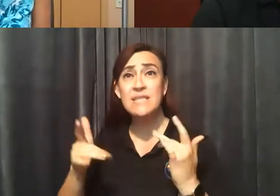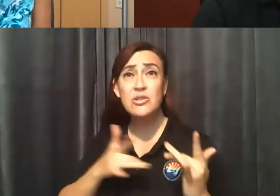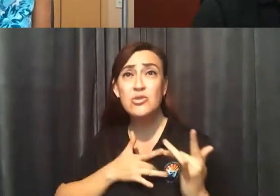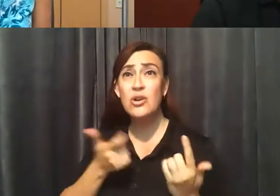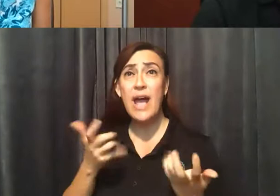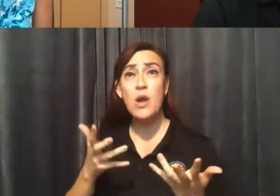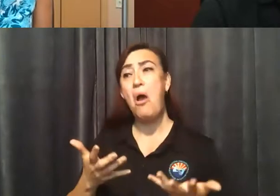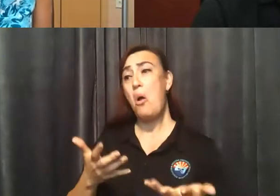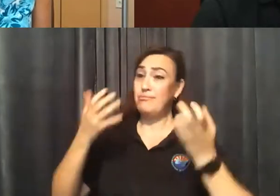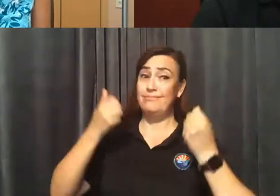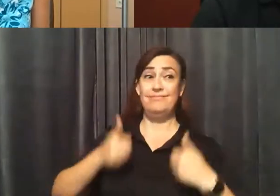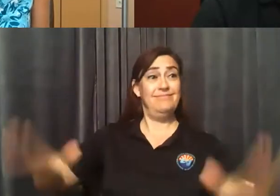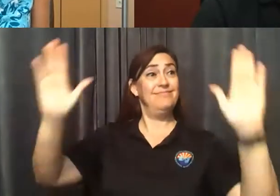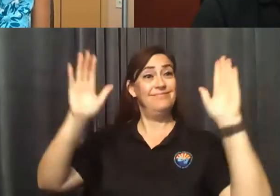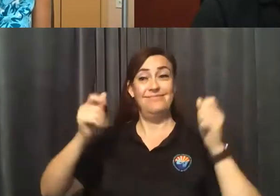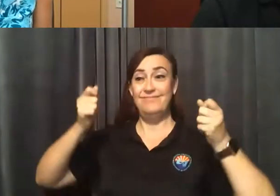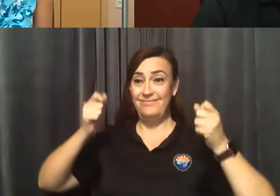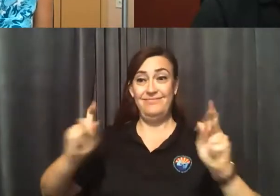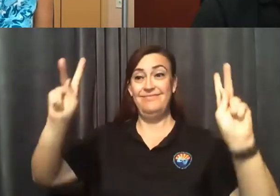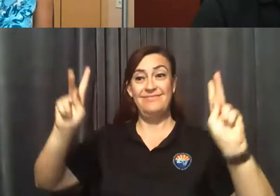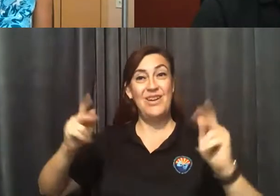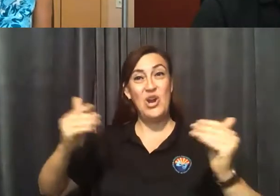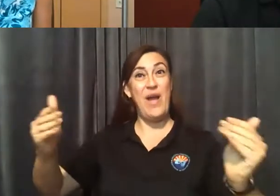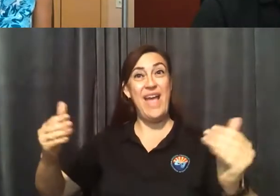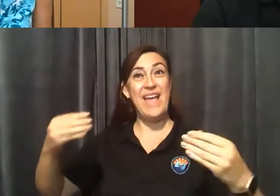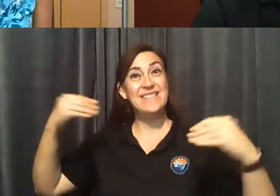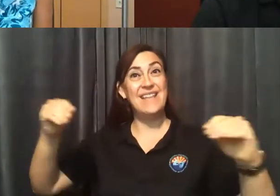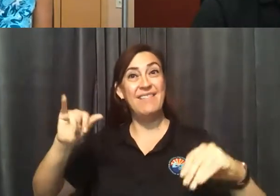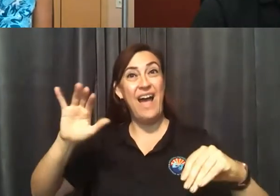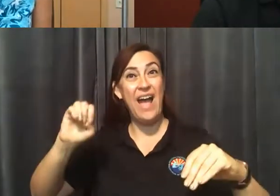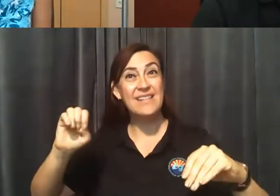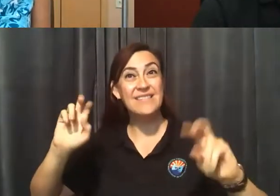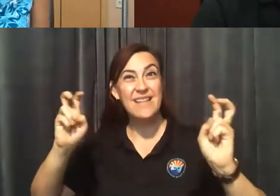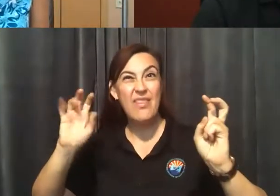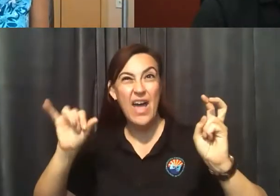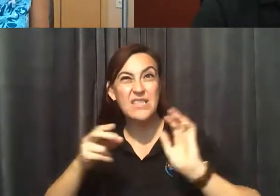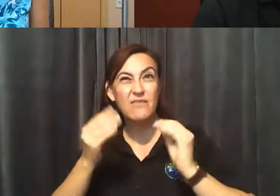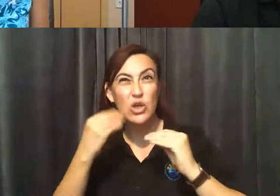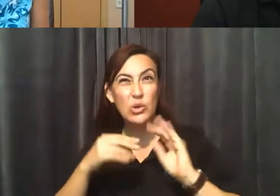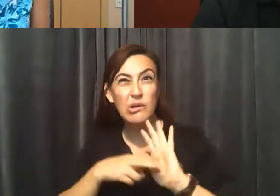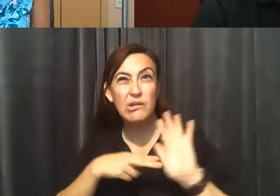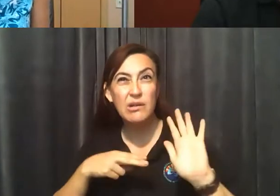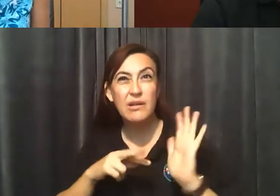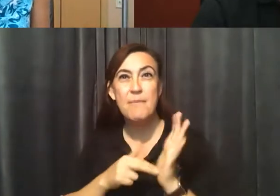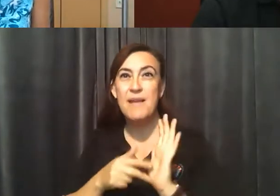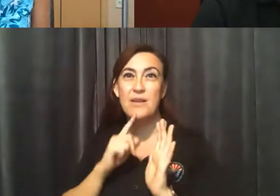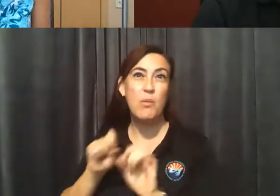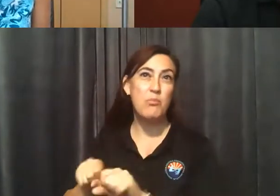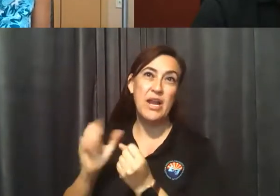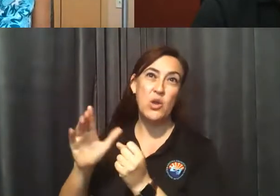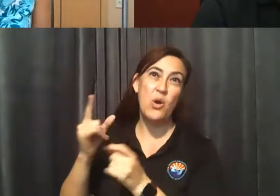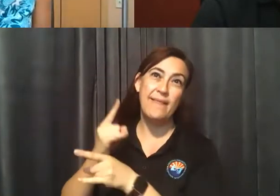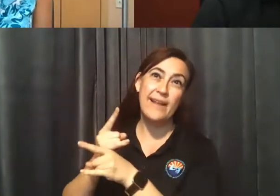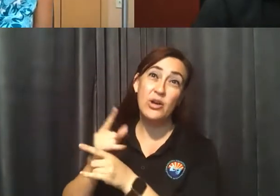someone a go ahead to say they can sell ice as food and then get you in trouble with your liquor licenses or the state health